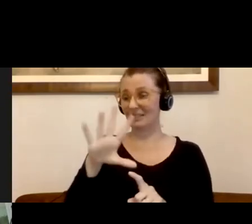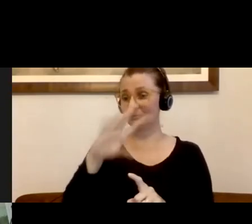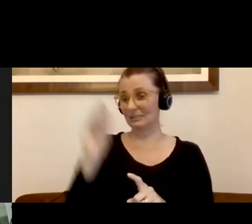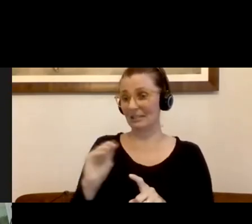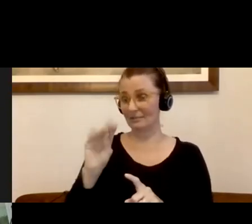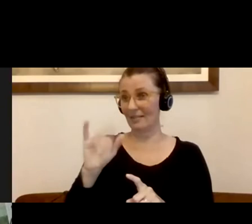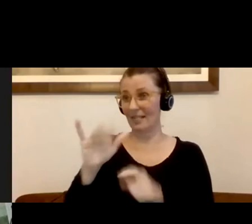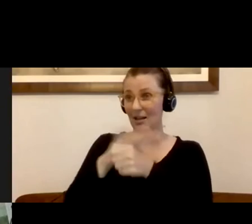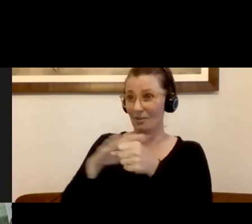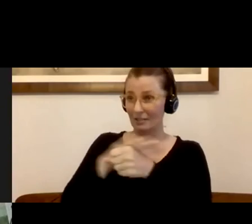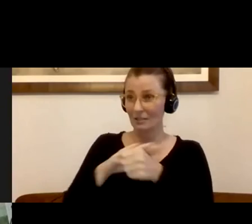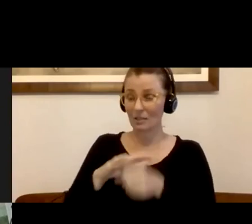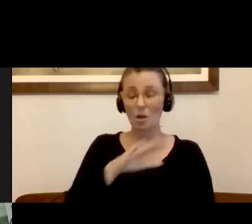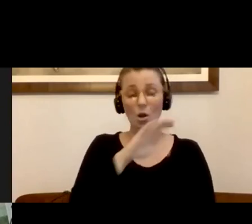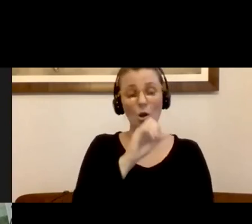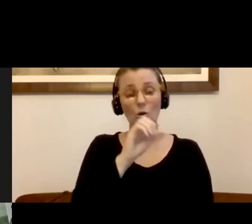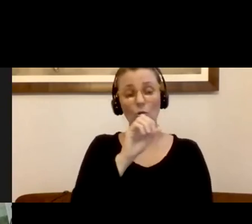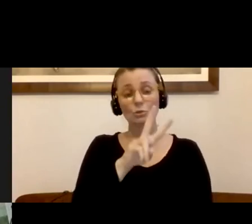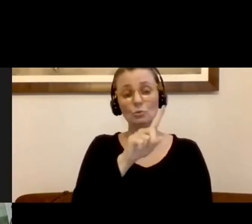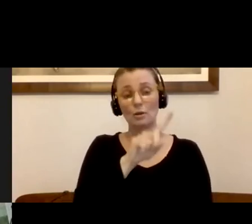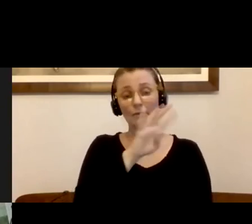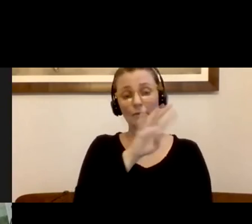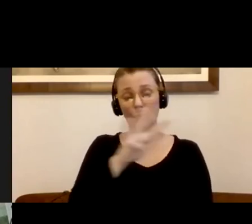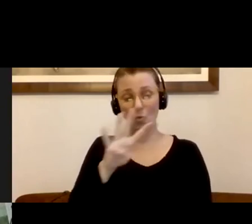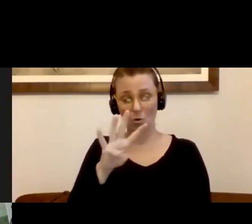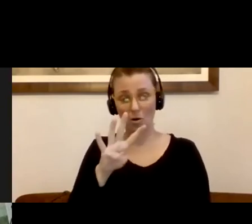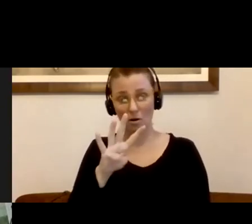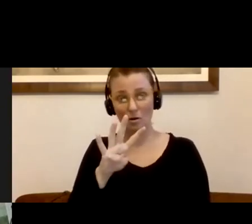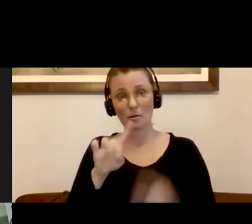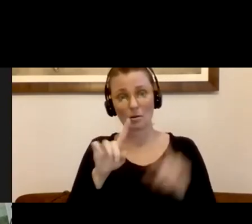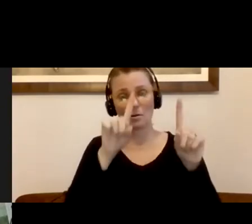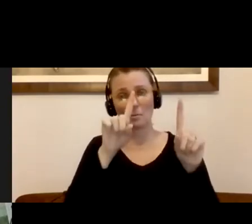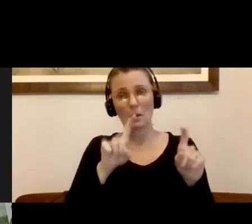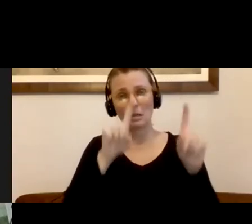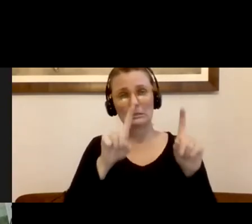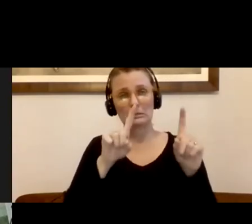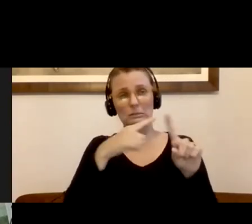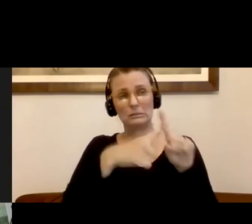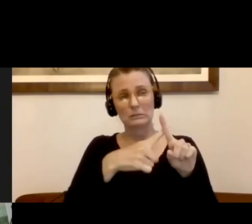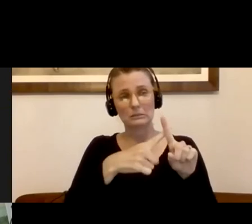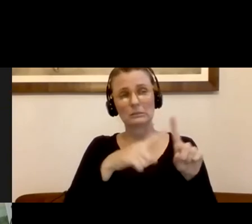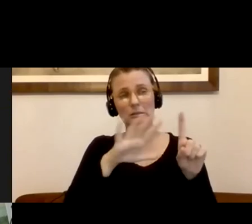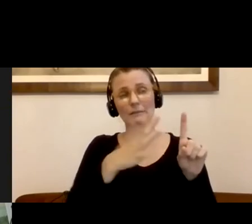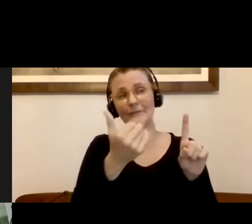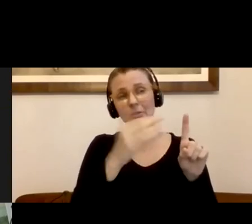the 02144 of the positivities, there's about 15% of them. And in the